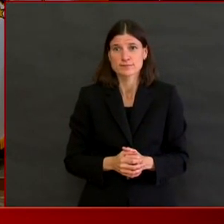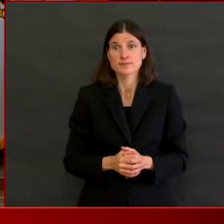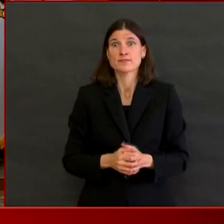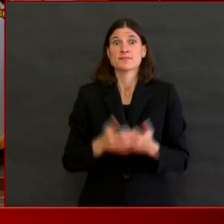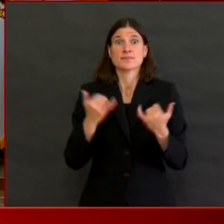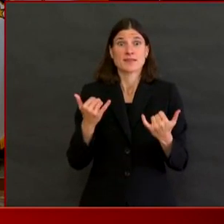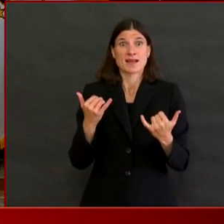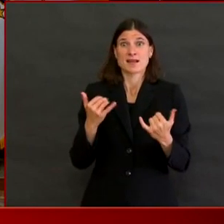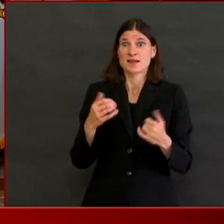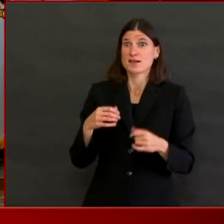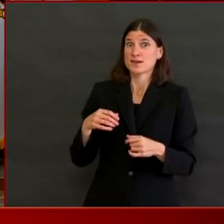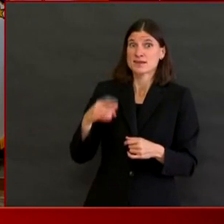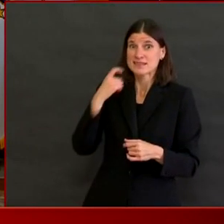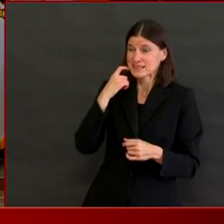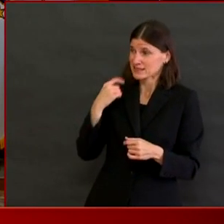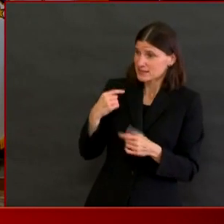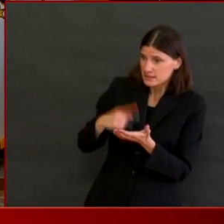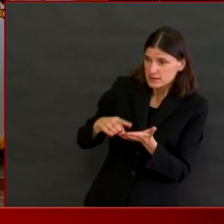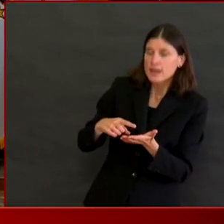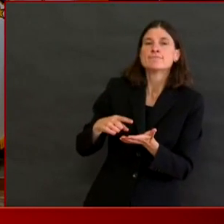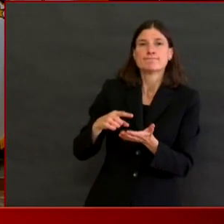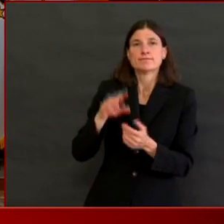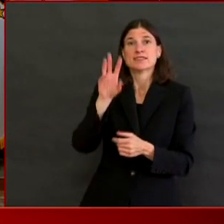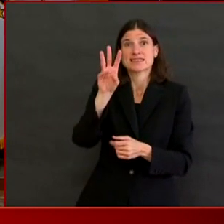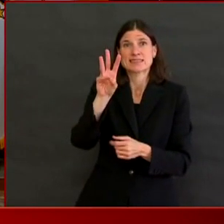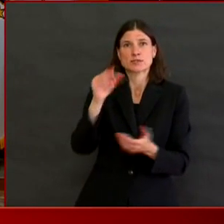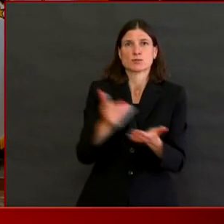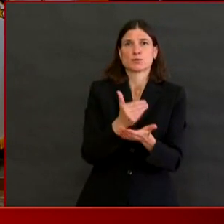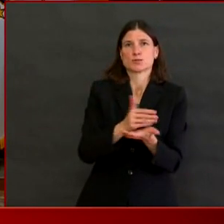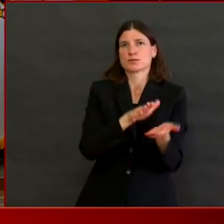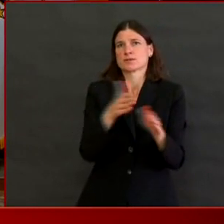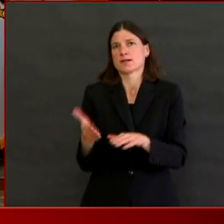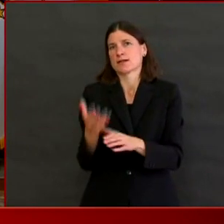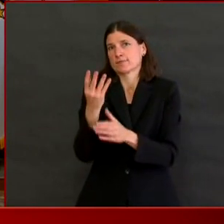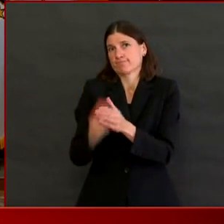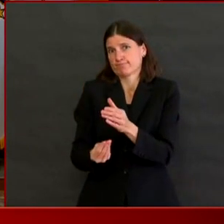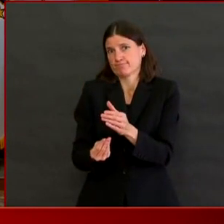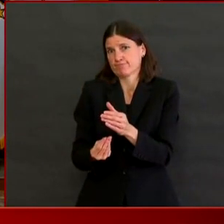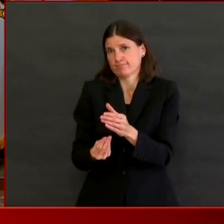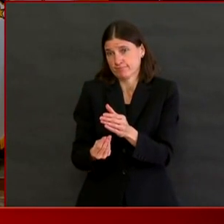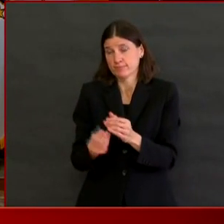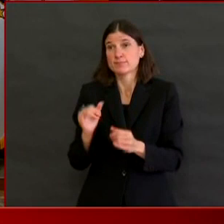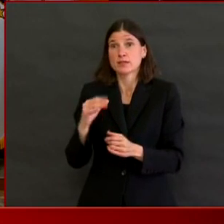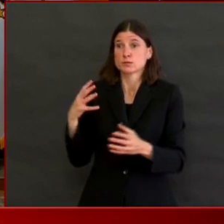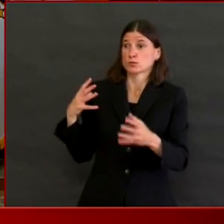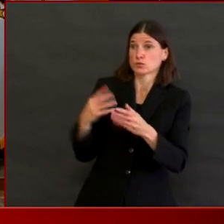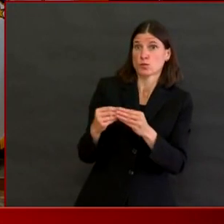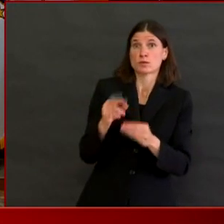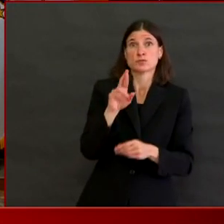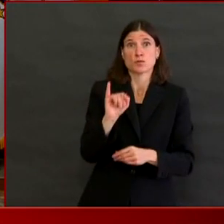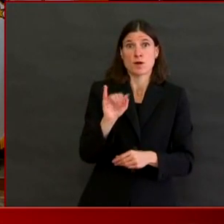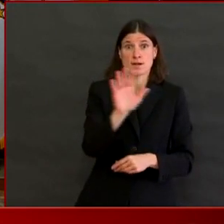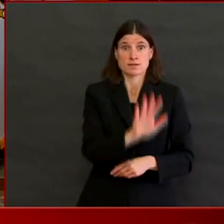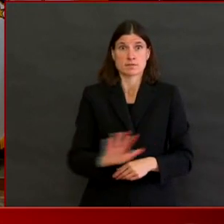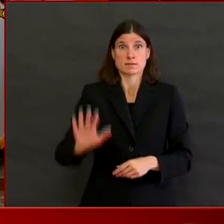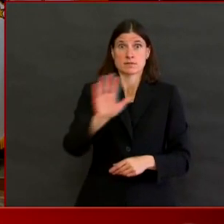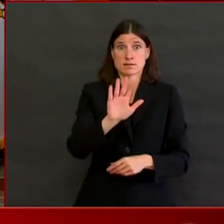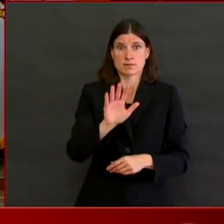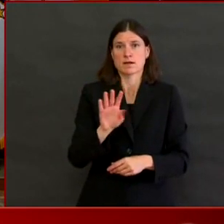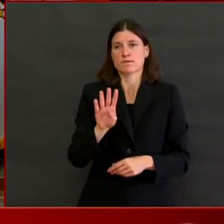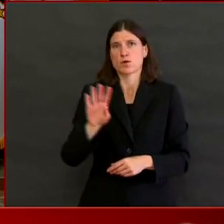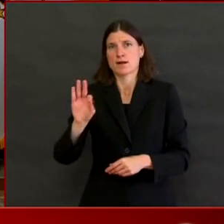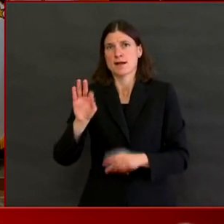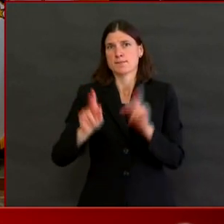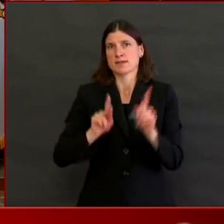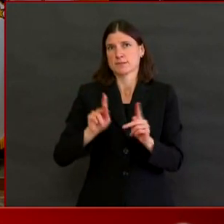We now have 49 COVID-19 associated fatalities total. One of the